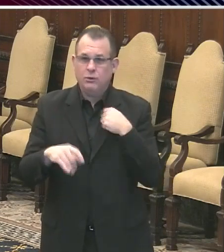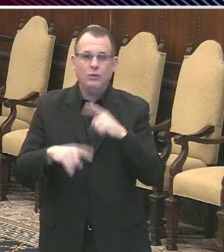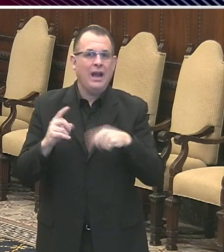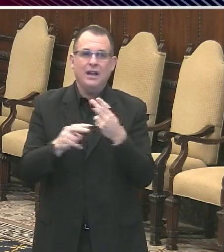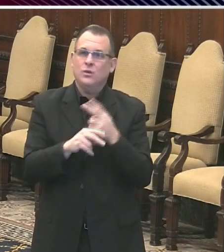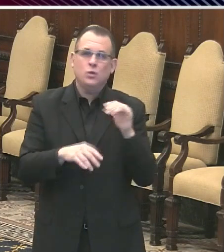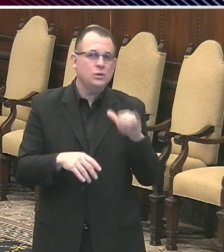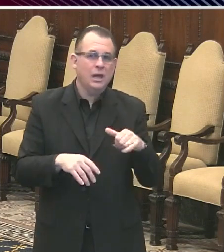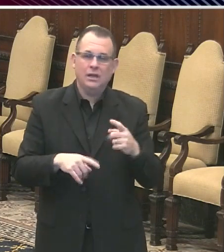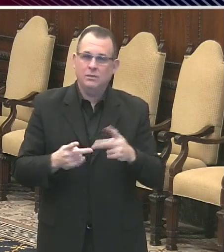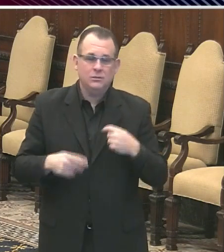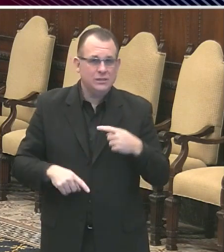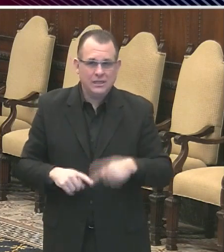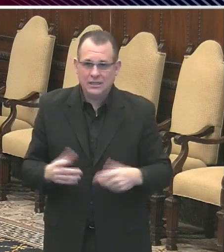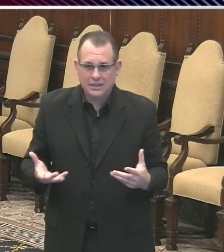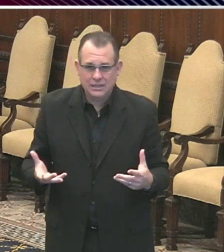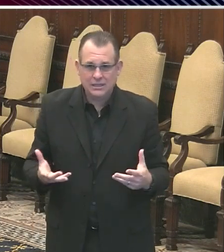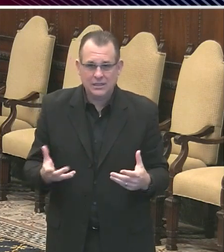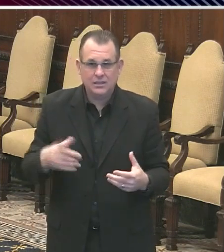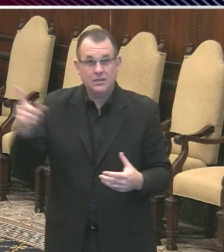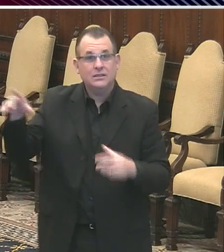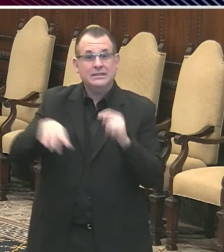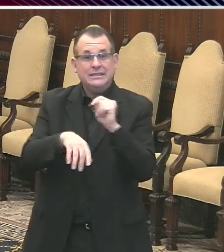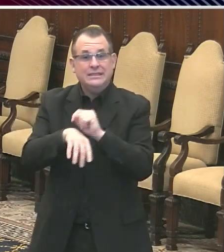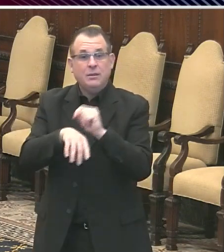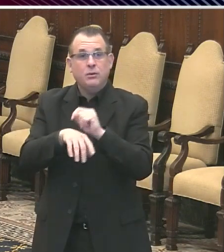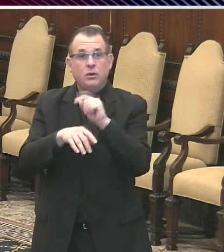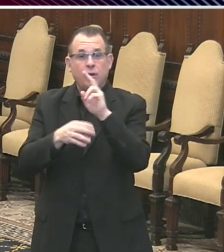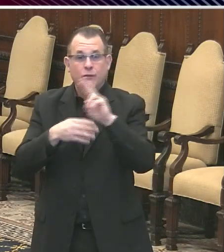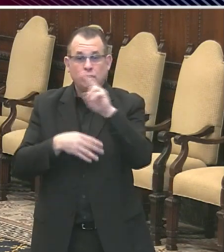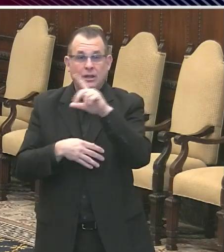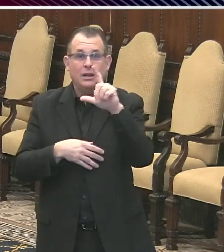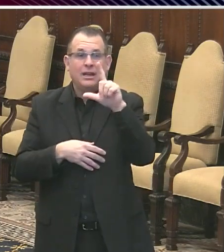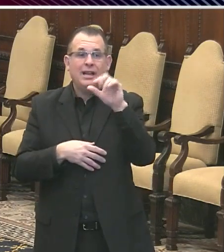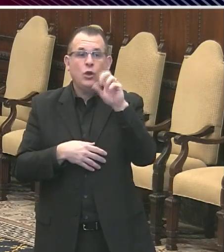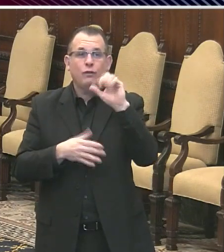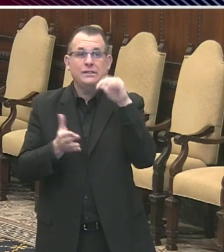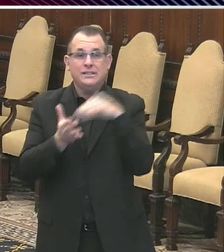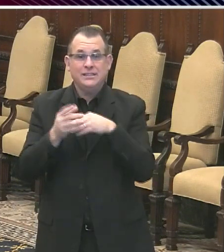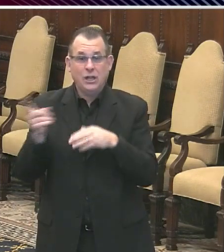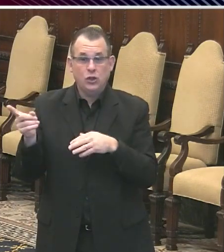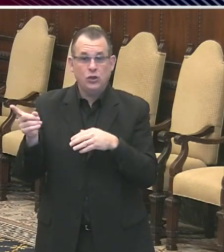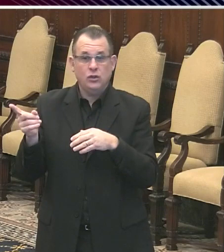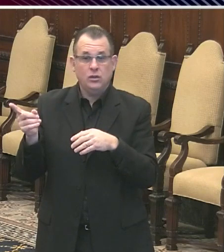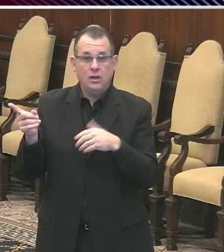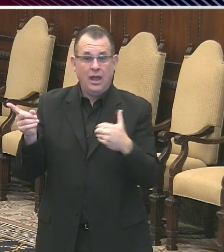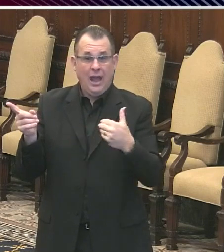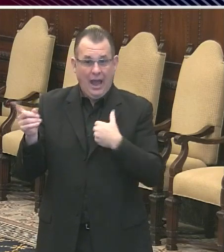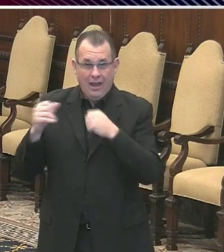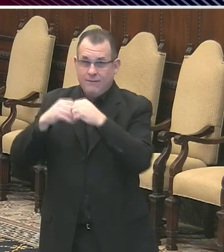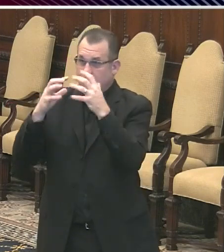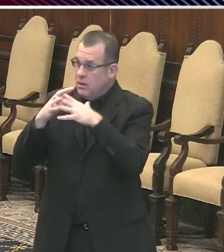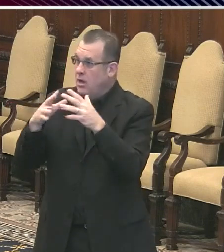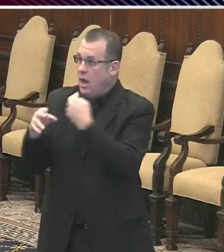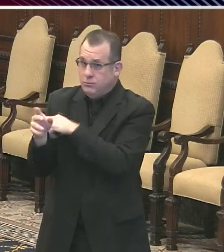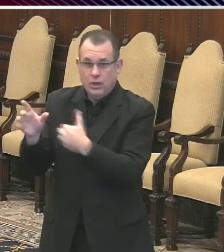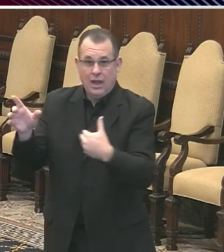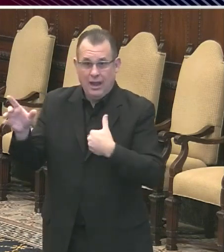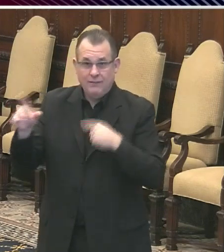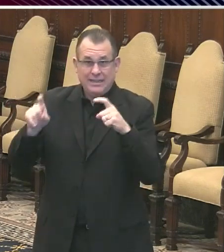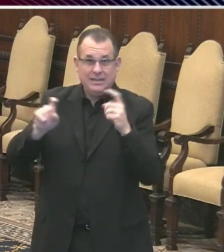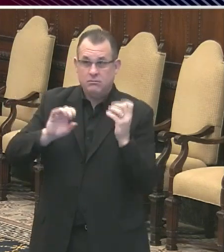Leacora Center is stand up a hospital that's getting few patients, thankfully, but is prepared for that surge. So, us